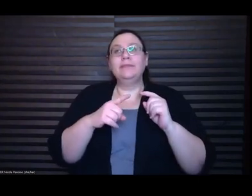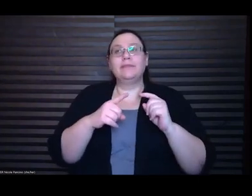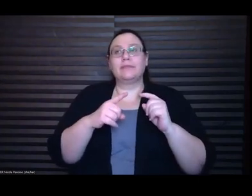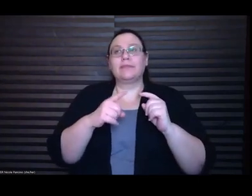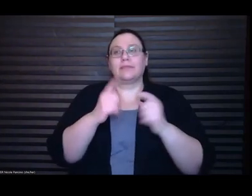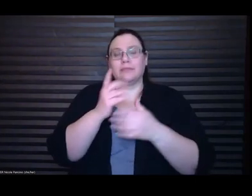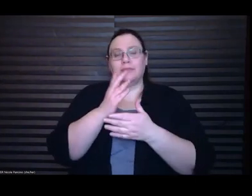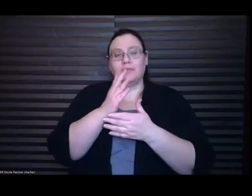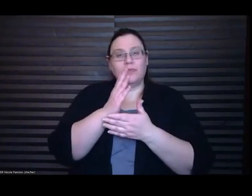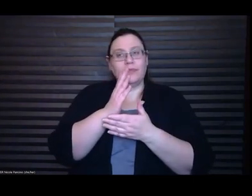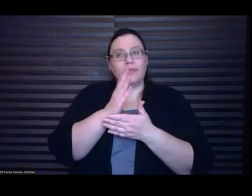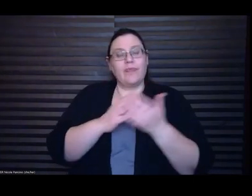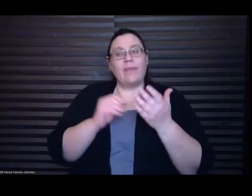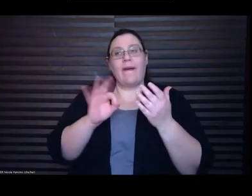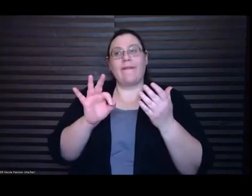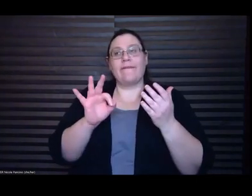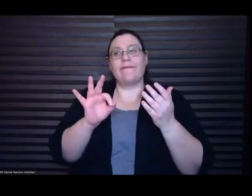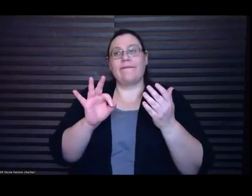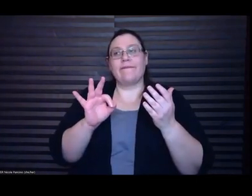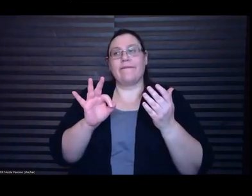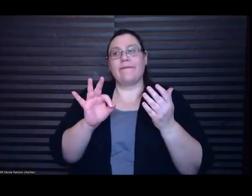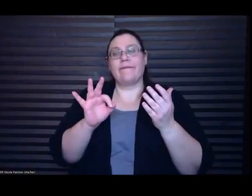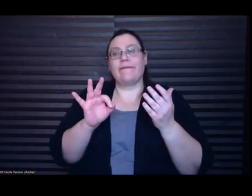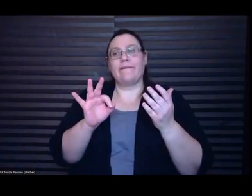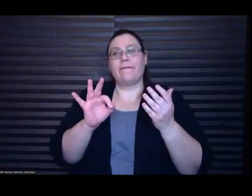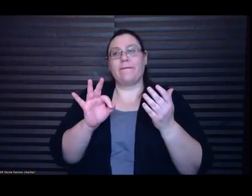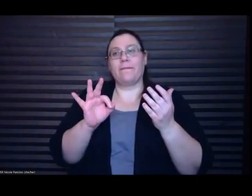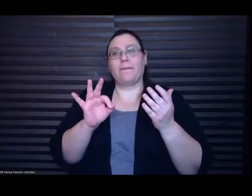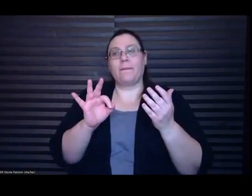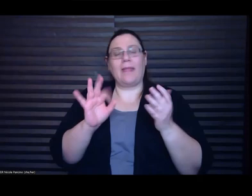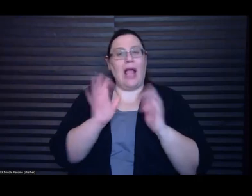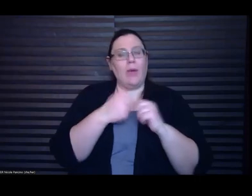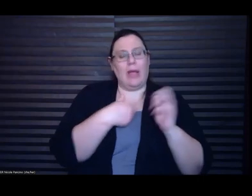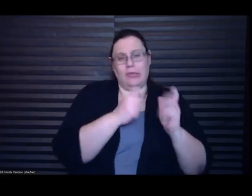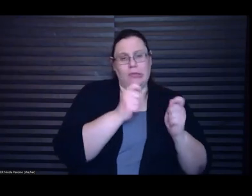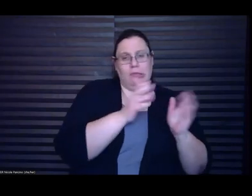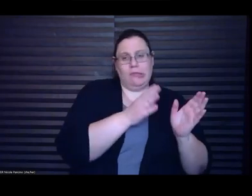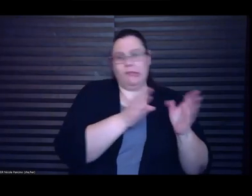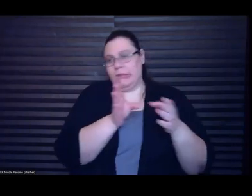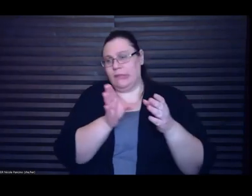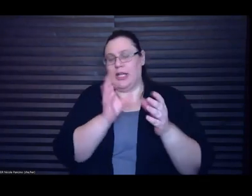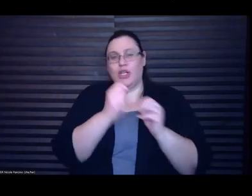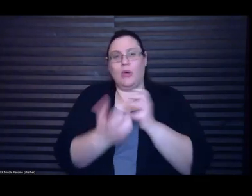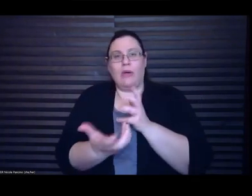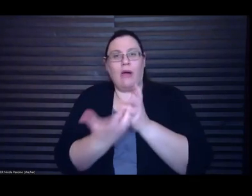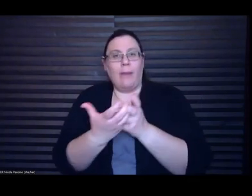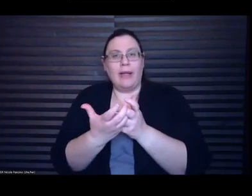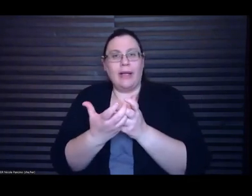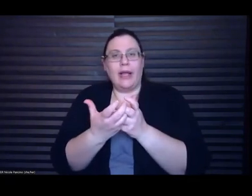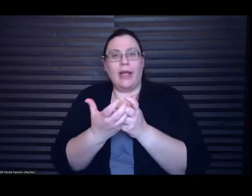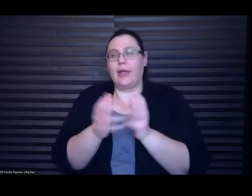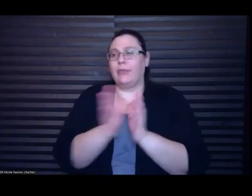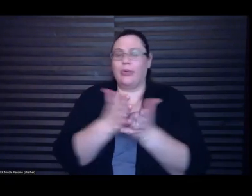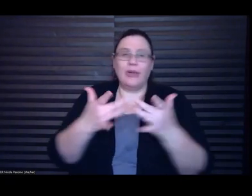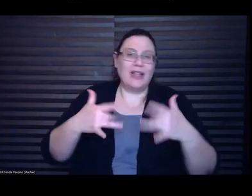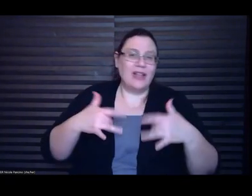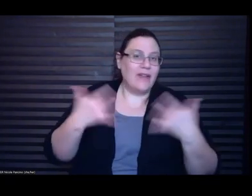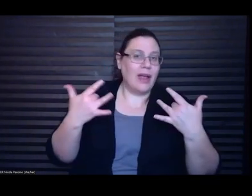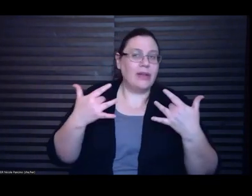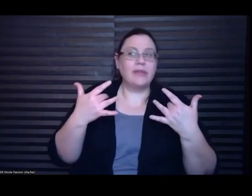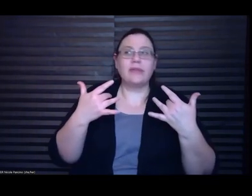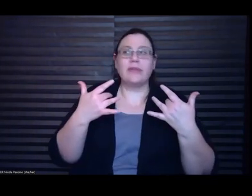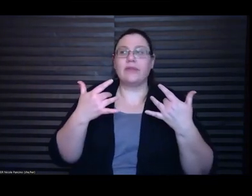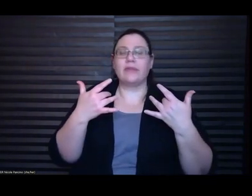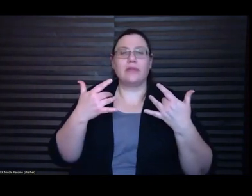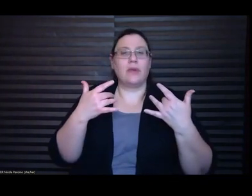pivot to in order to accommodate um like book events where you know as we're doing right now there is kind of like we're not all in the same room